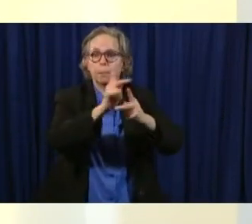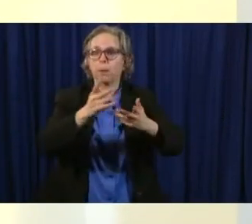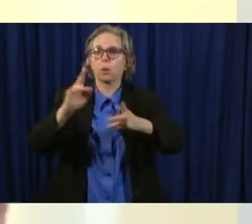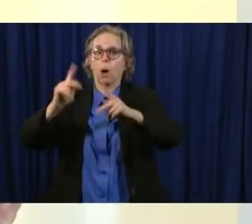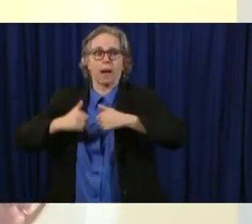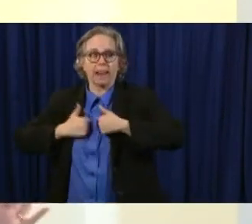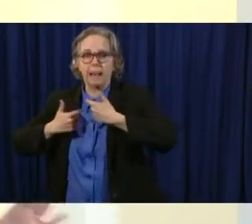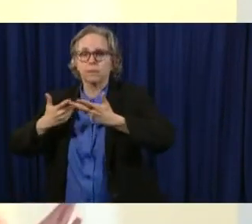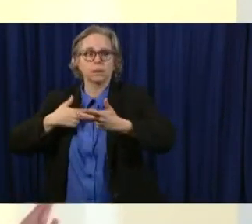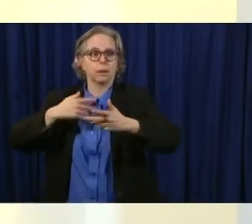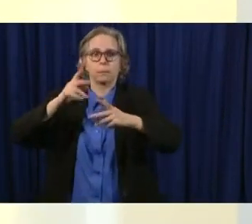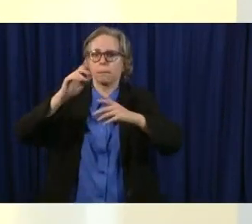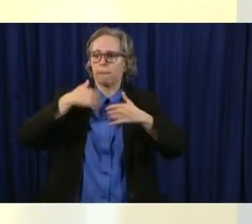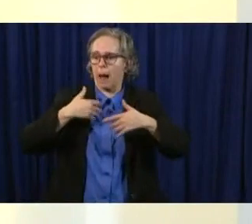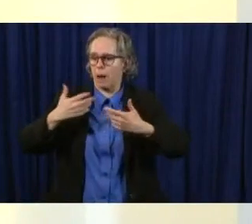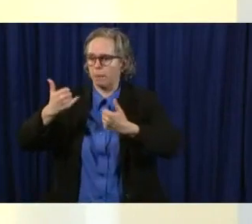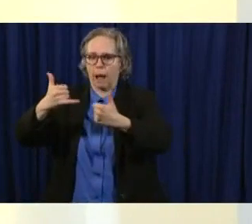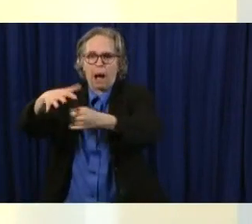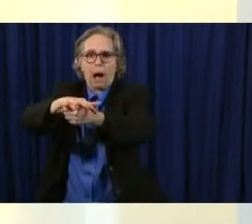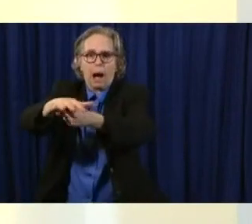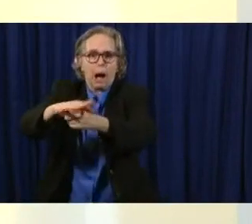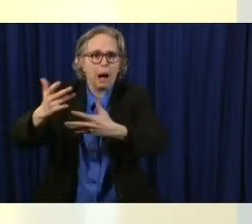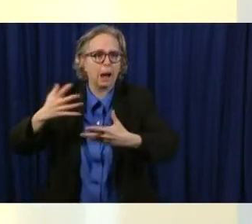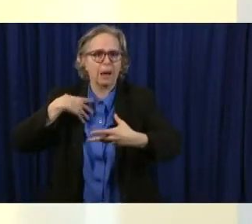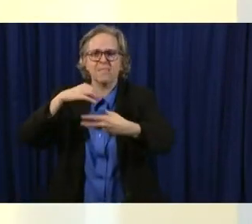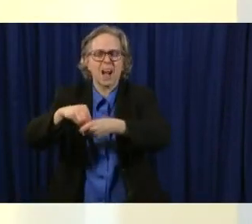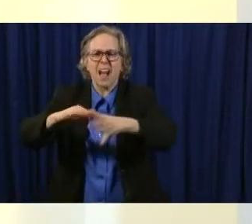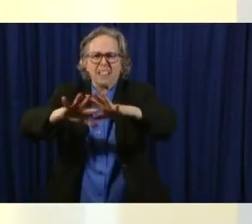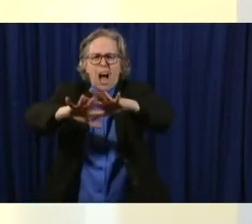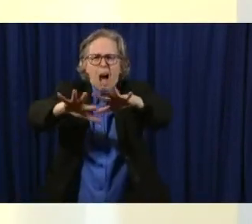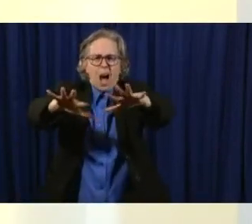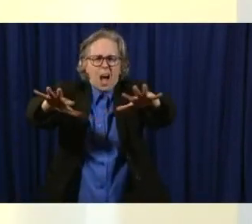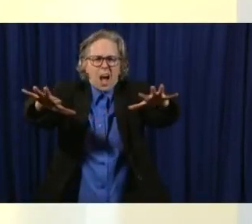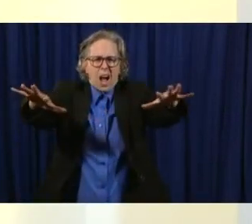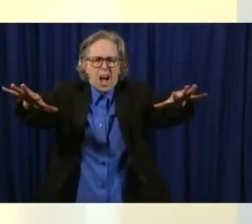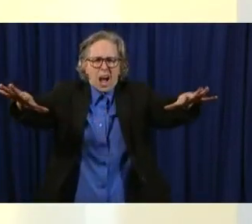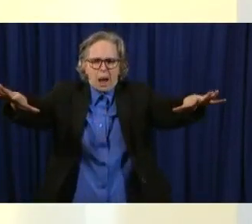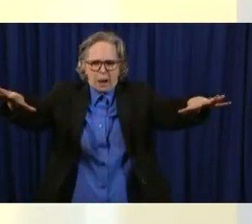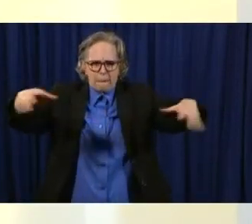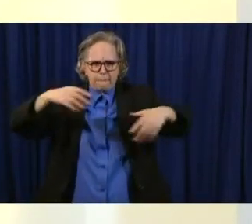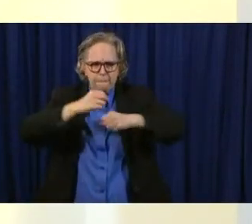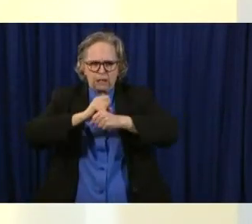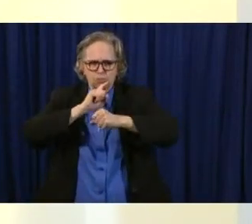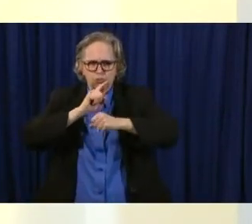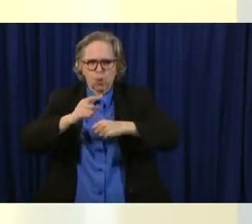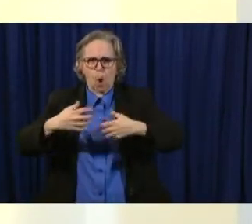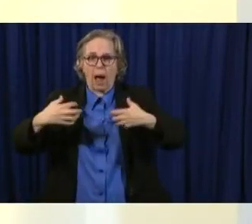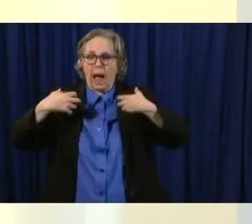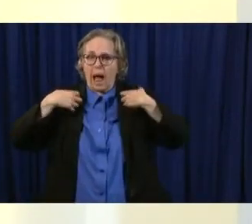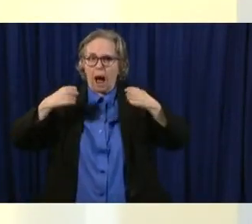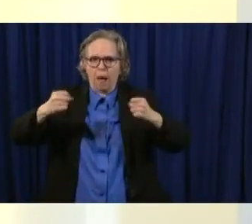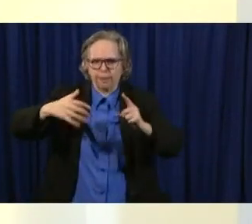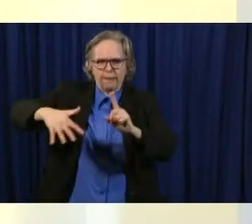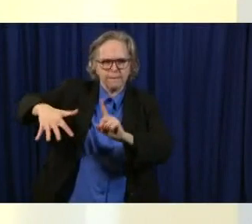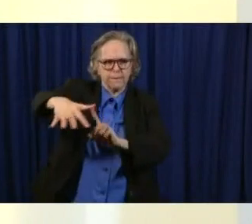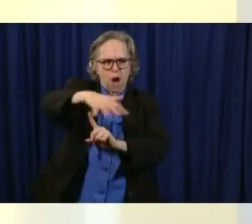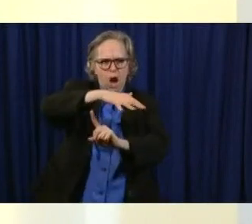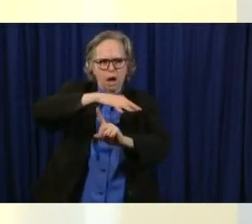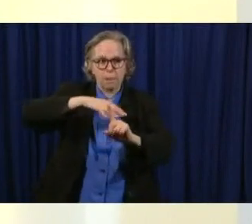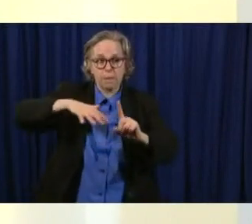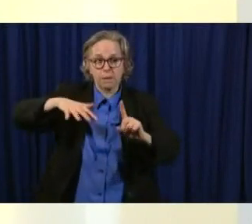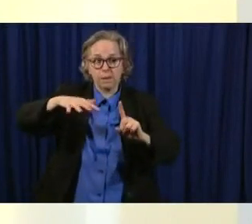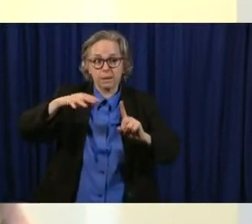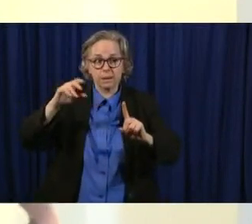making sure as Dr. Ware showed you that you're in healthy environments. Occupational health is part of health for that very reason.